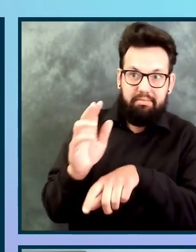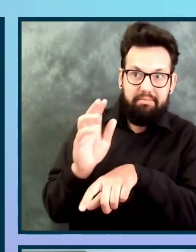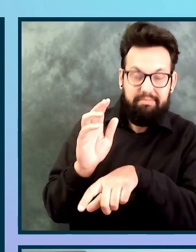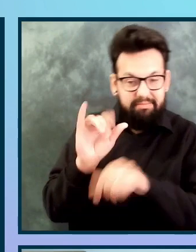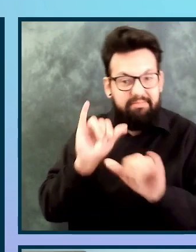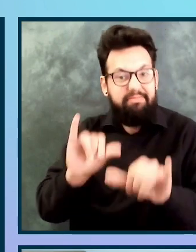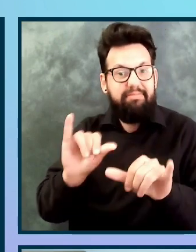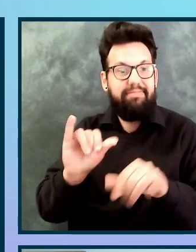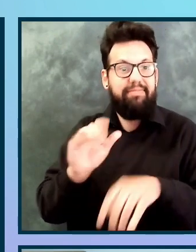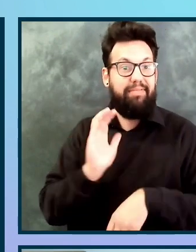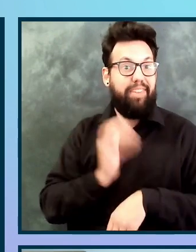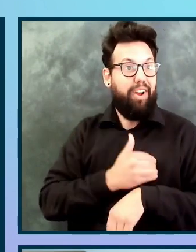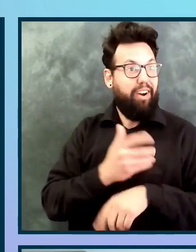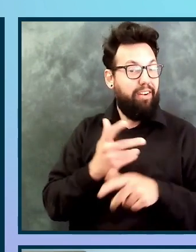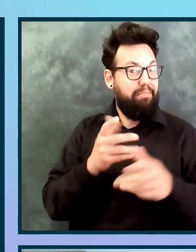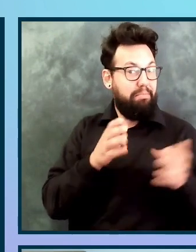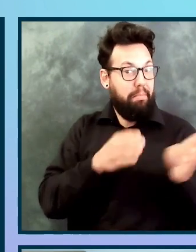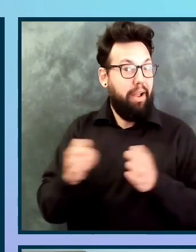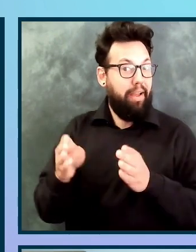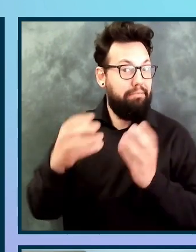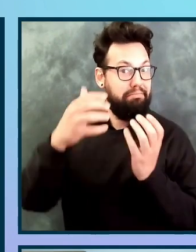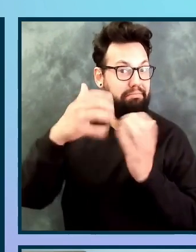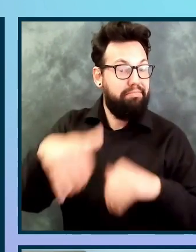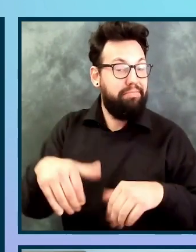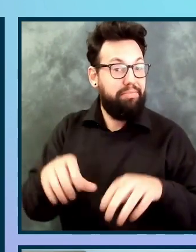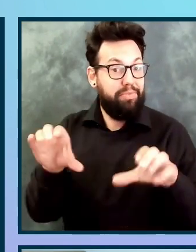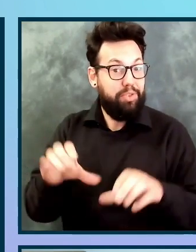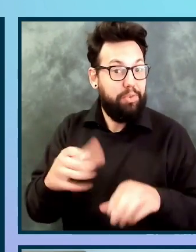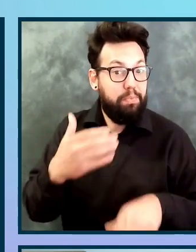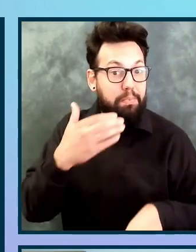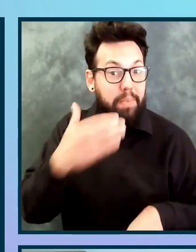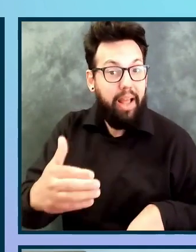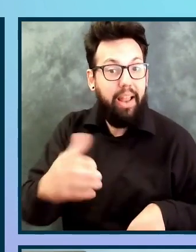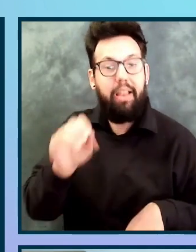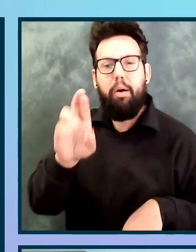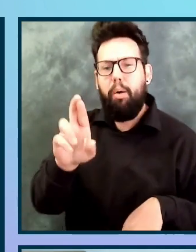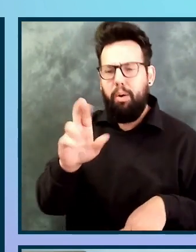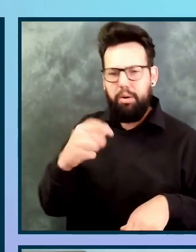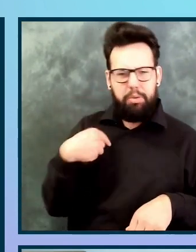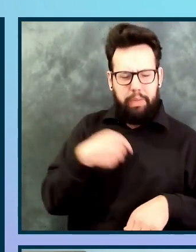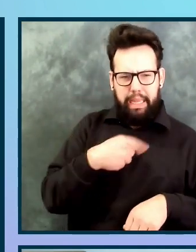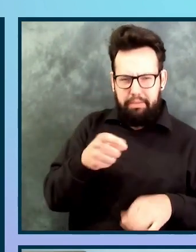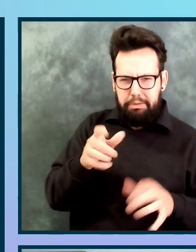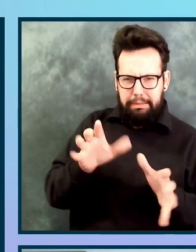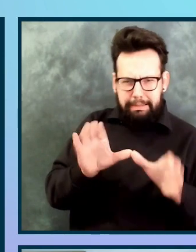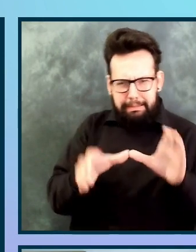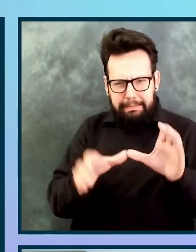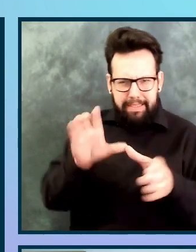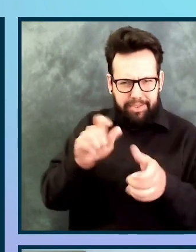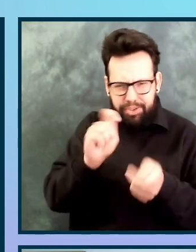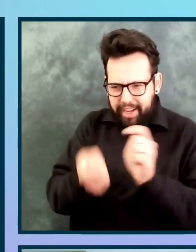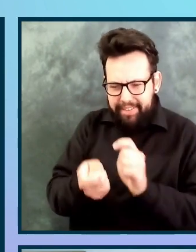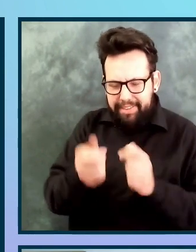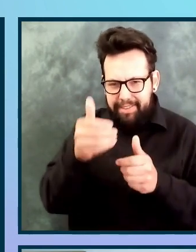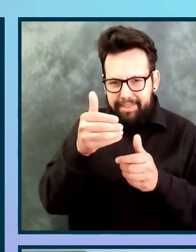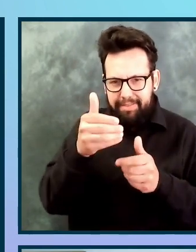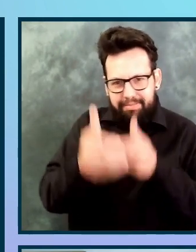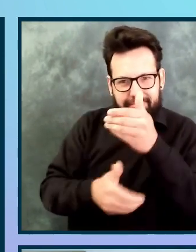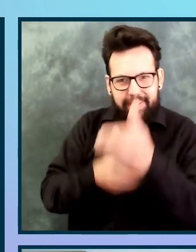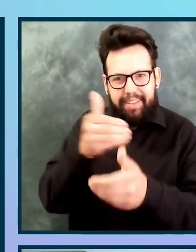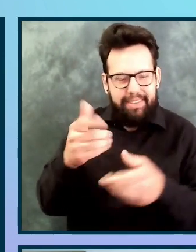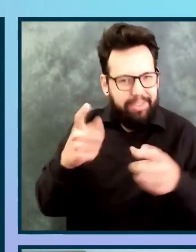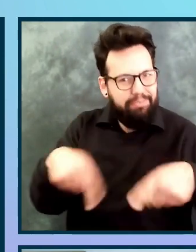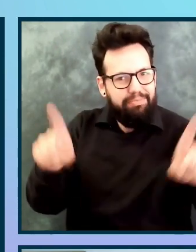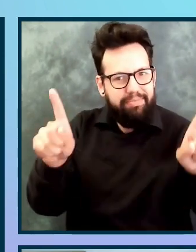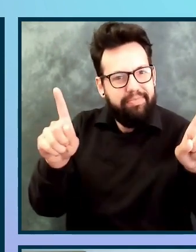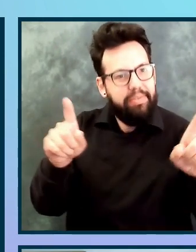regular business or were there changes that we had to make during the process to get it to work? Now, one of the things important